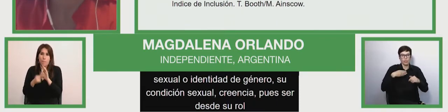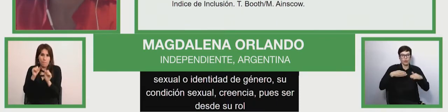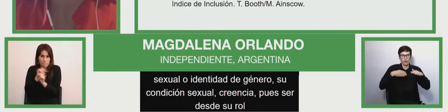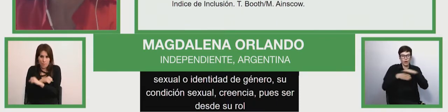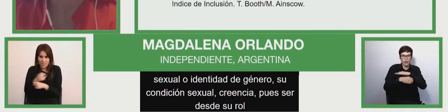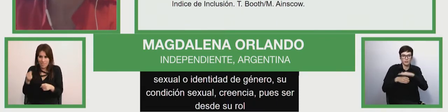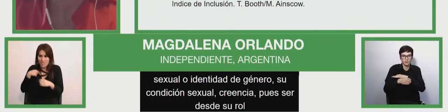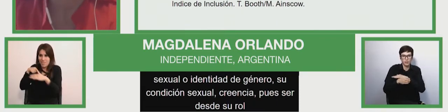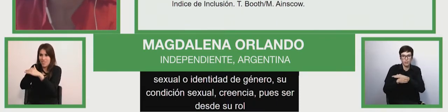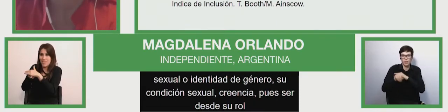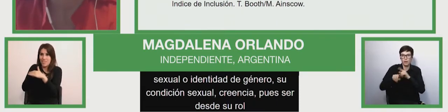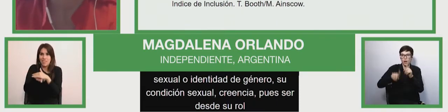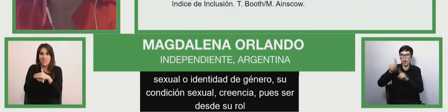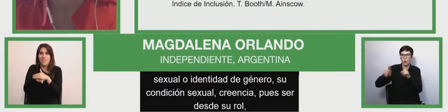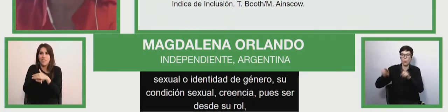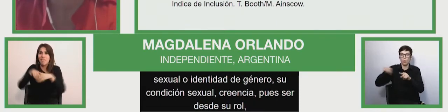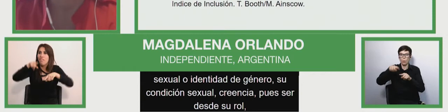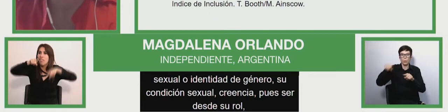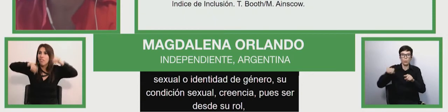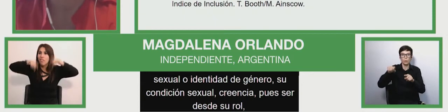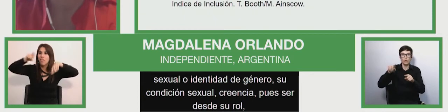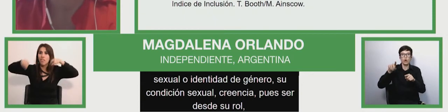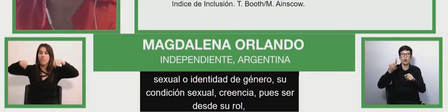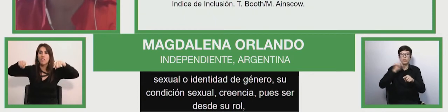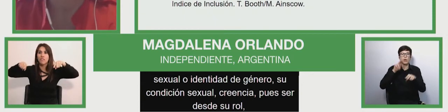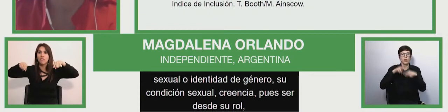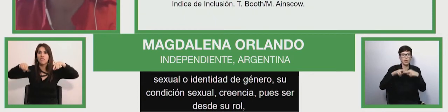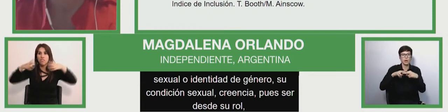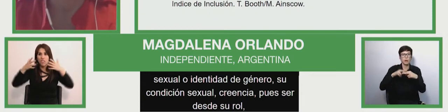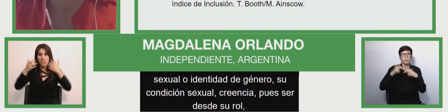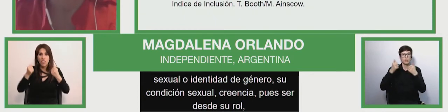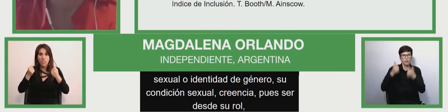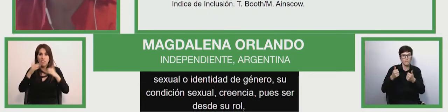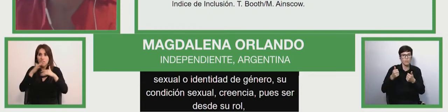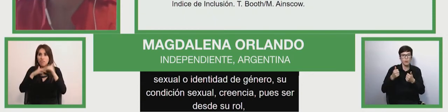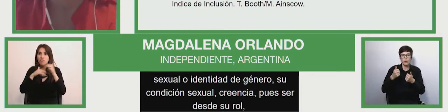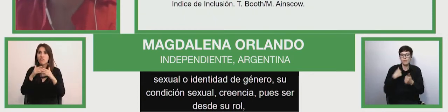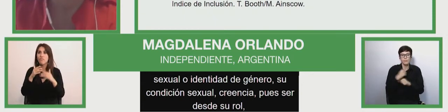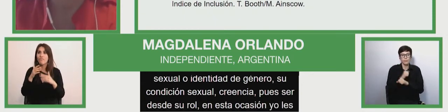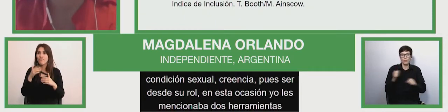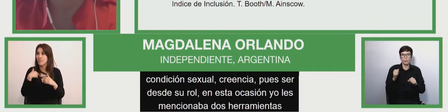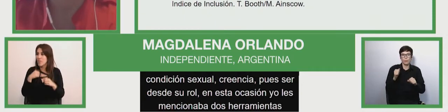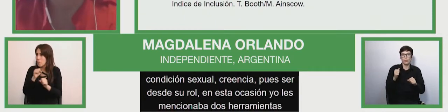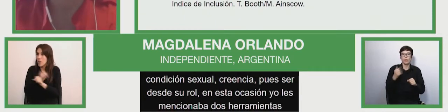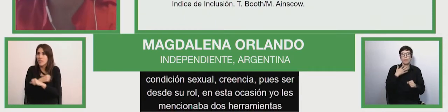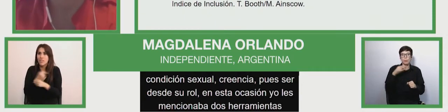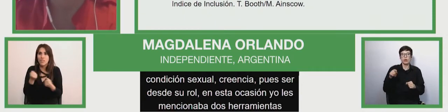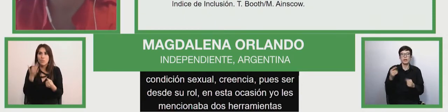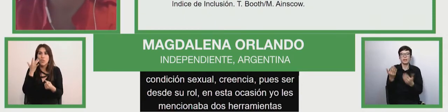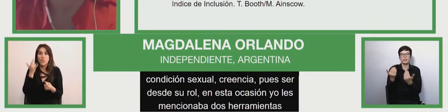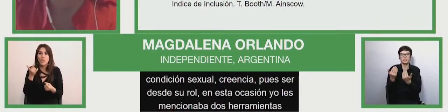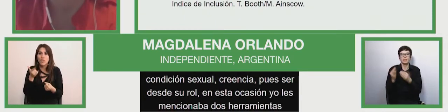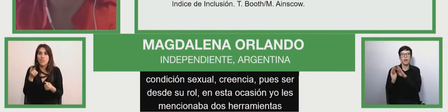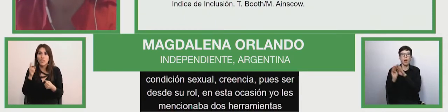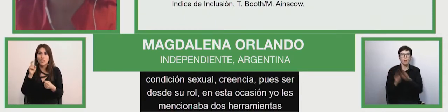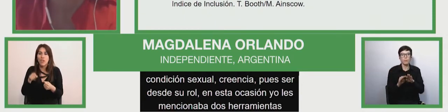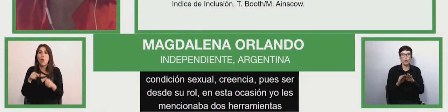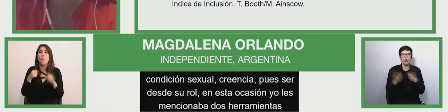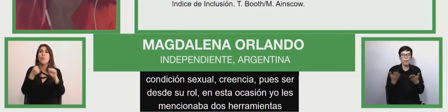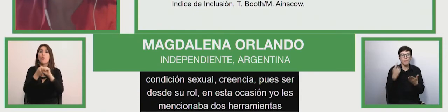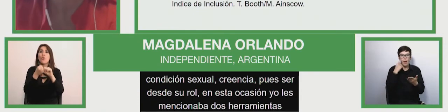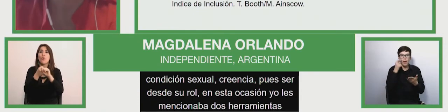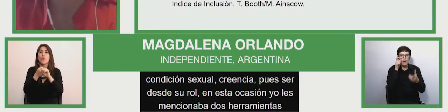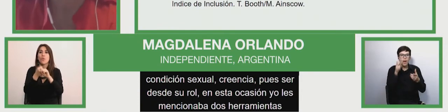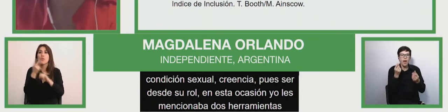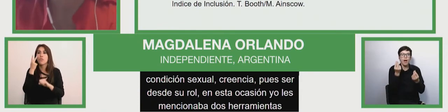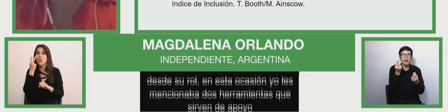sense we have to have two tools which are up here here which serve our support for measure the capacity of